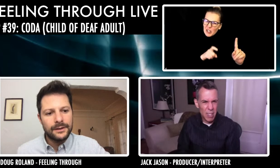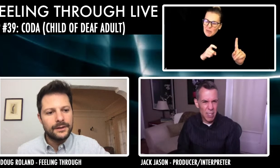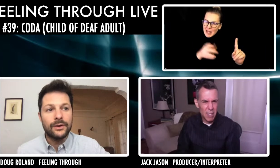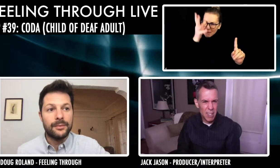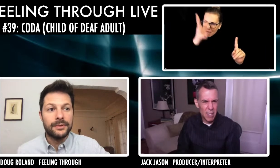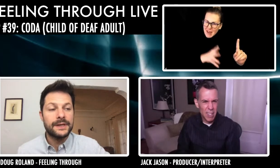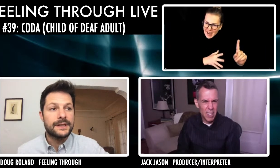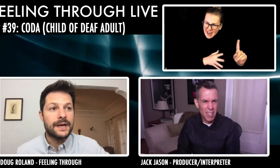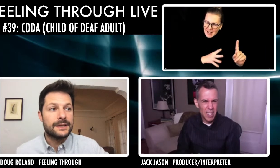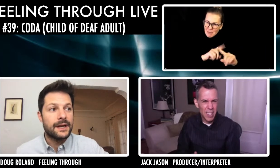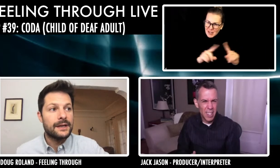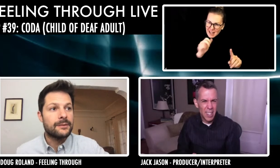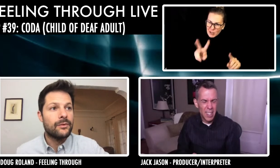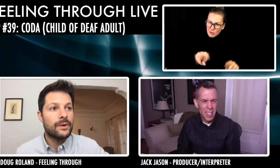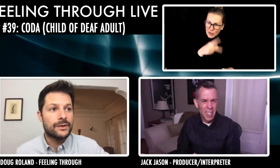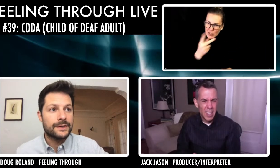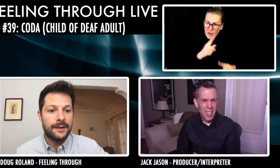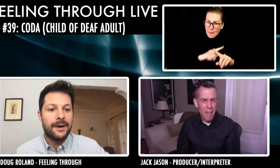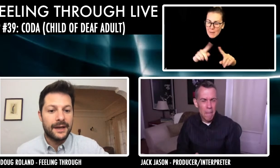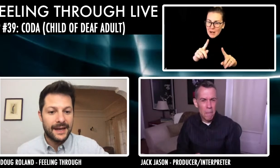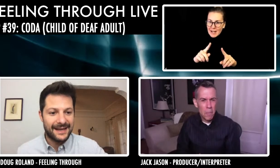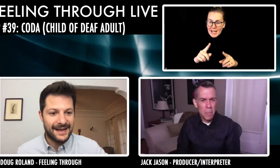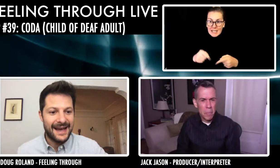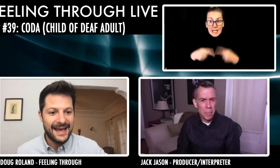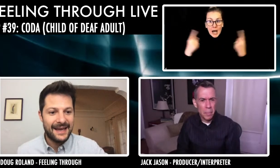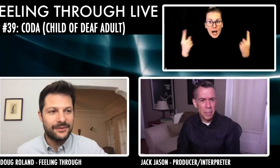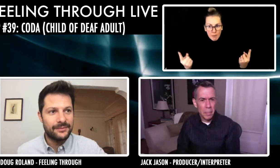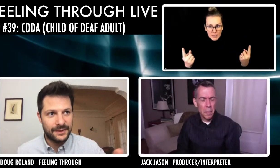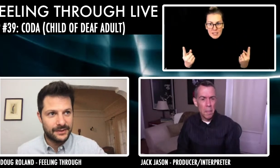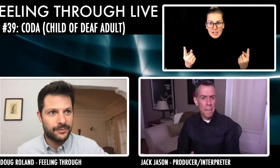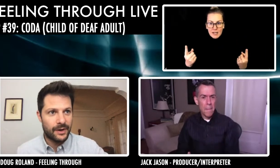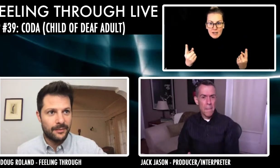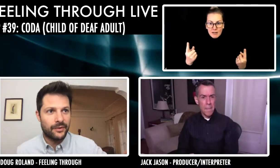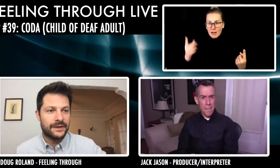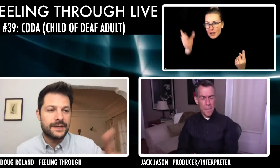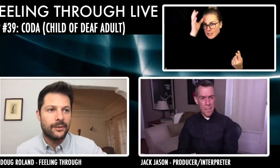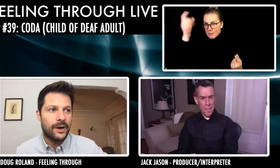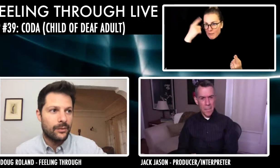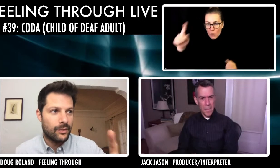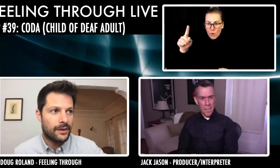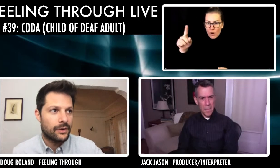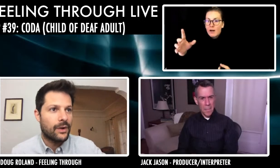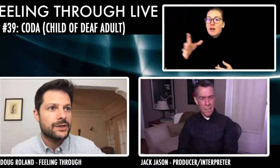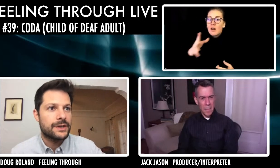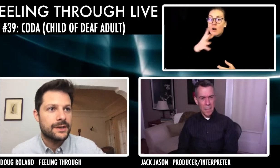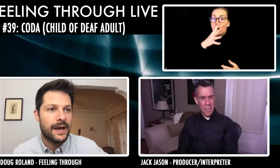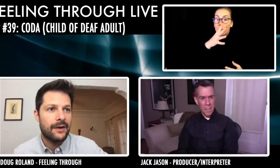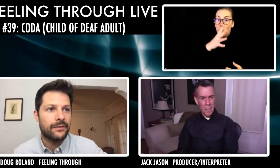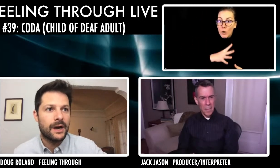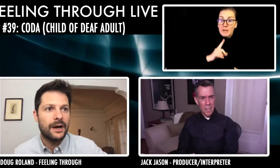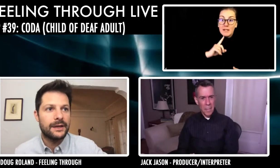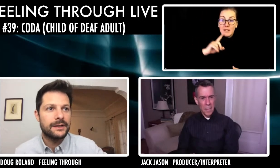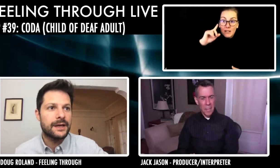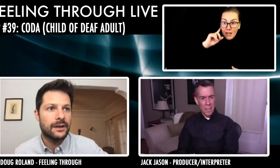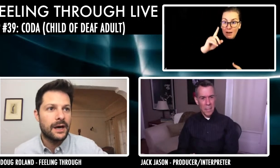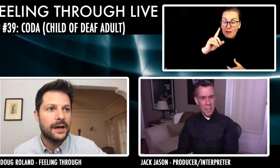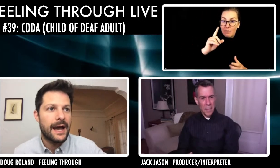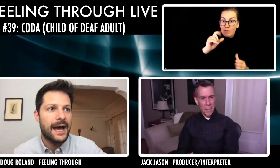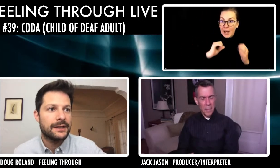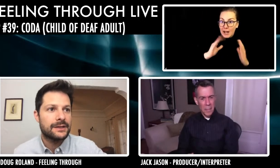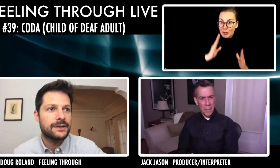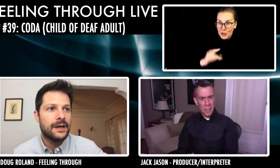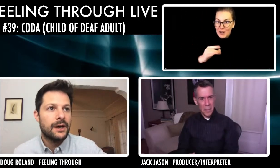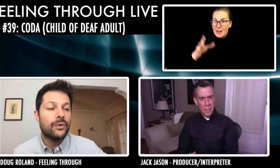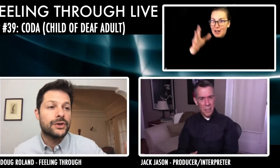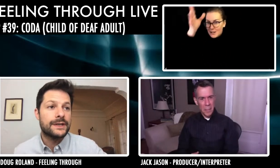sense. is it? No, complete sense. And some of what you're saying about getting ahead is a perfect segue to one of the questions that we have from the audience. And Alana